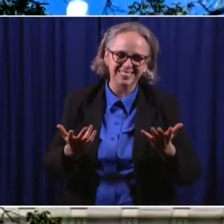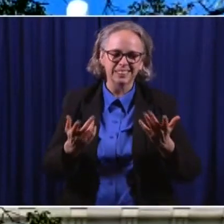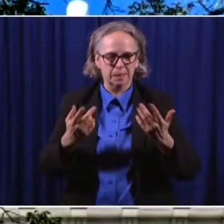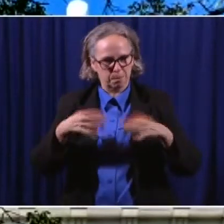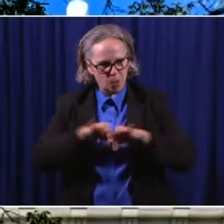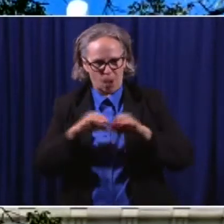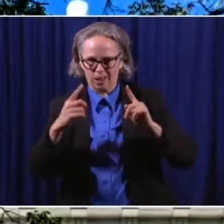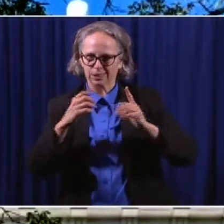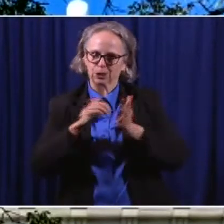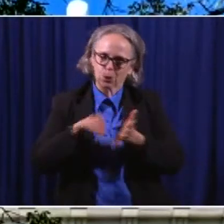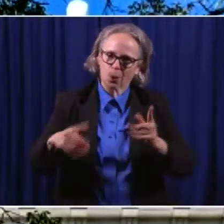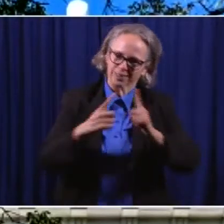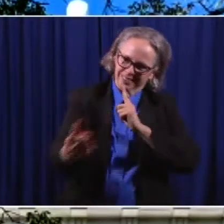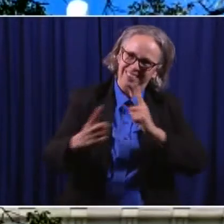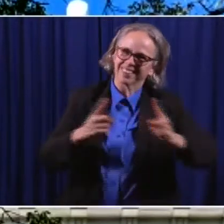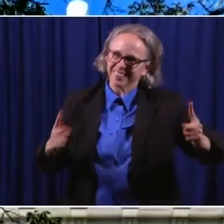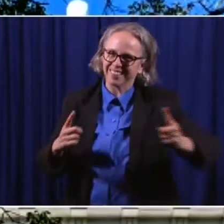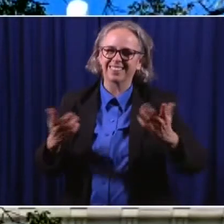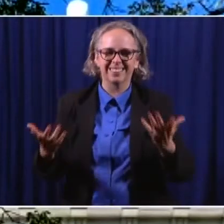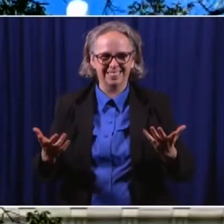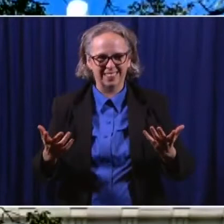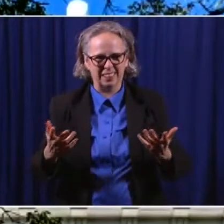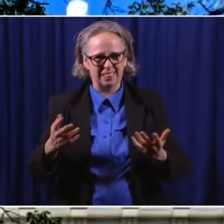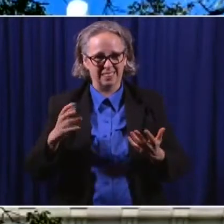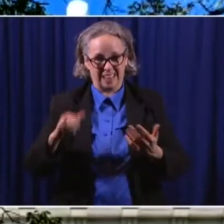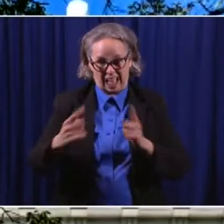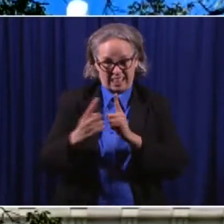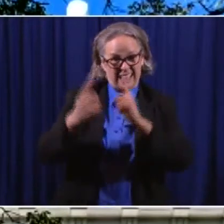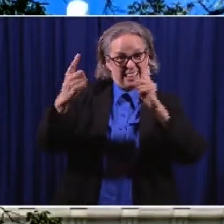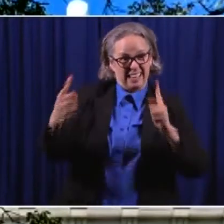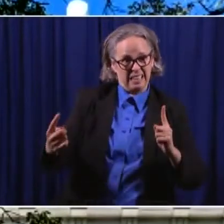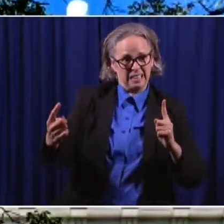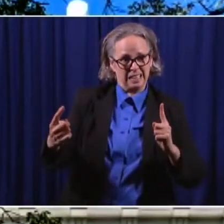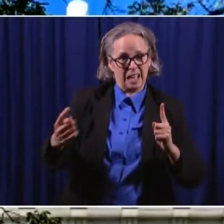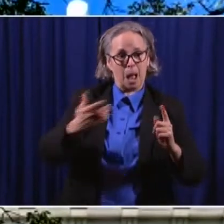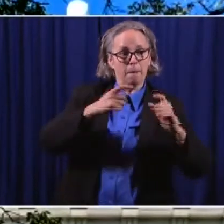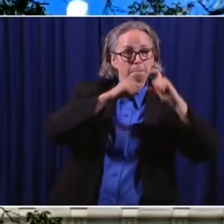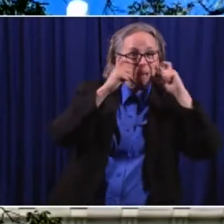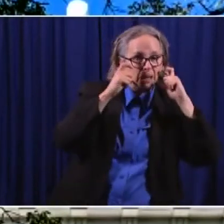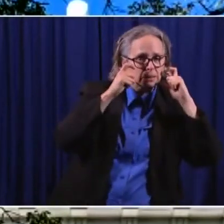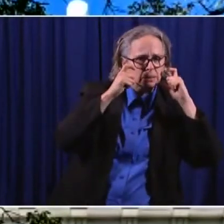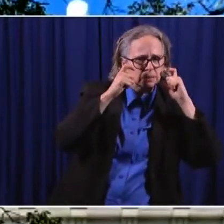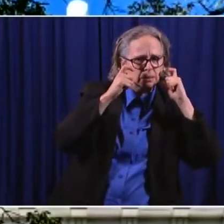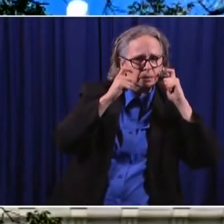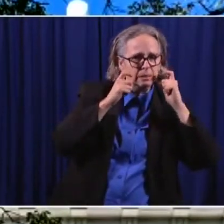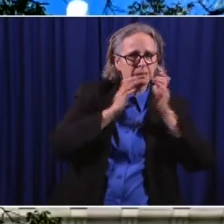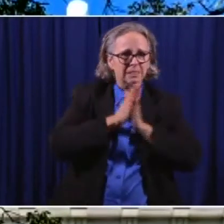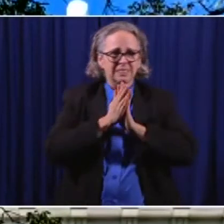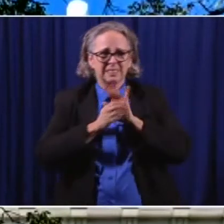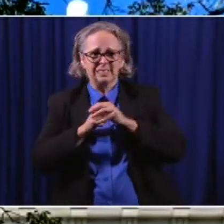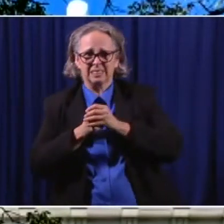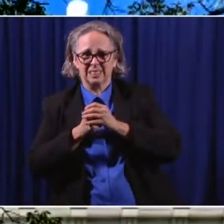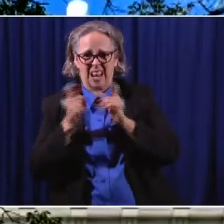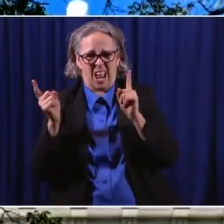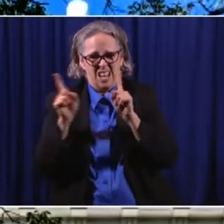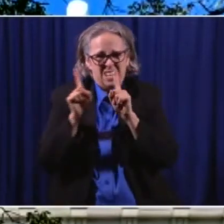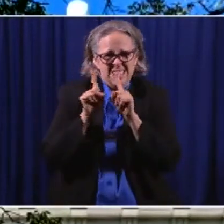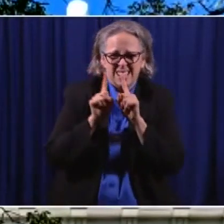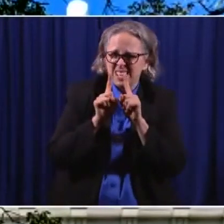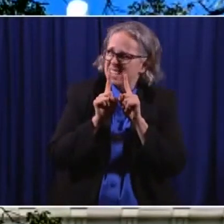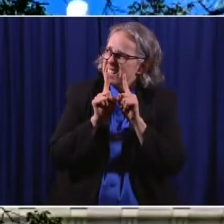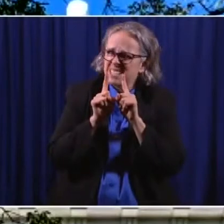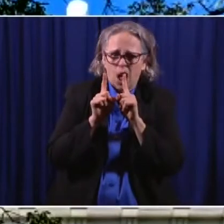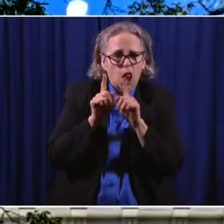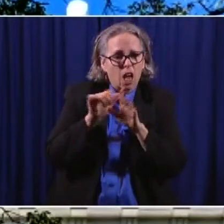the distancing and masking and duration of whatever contact they have are just so